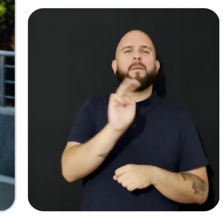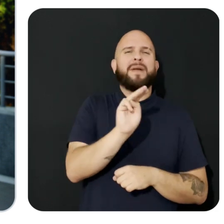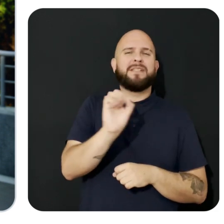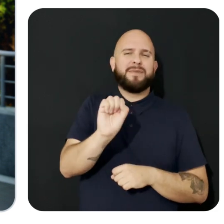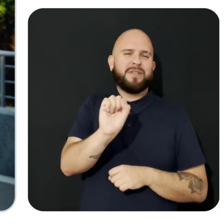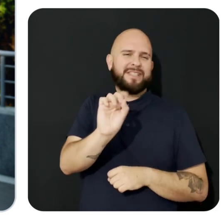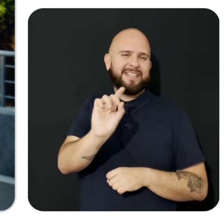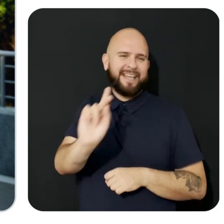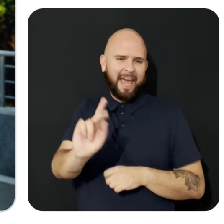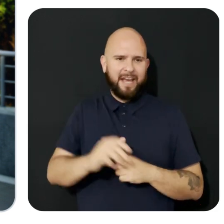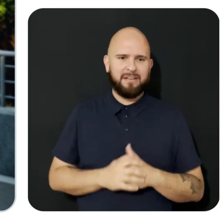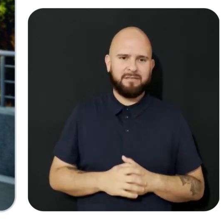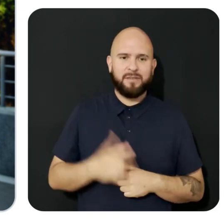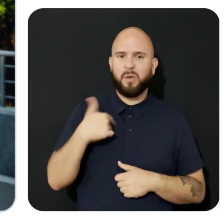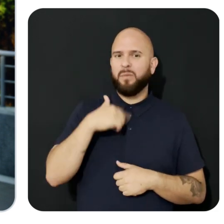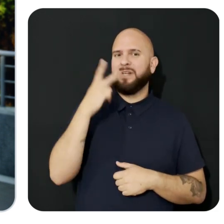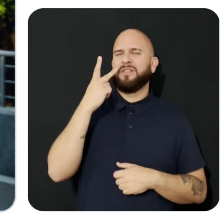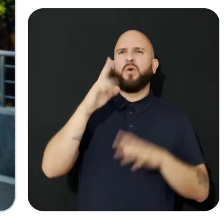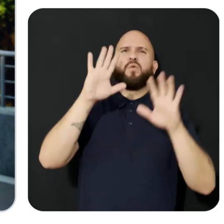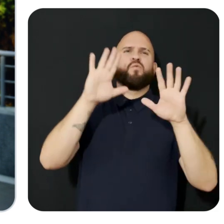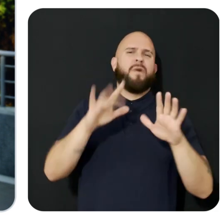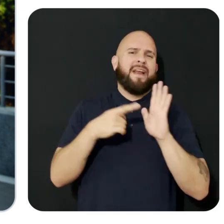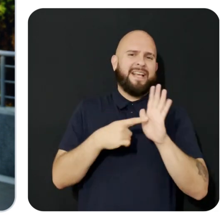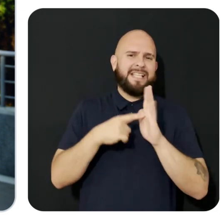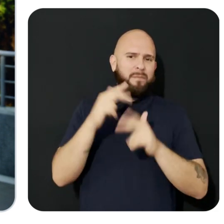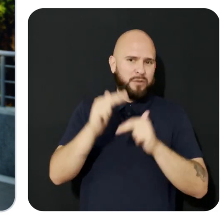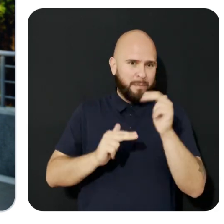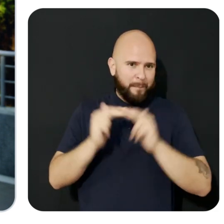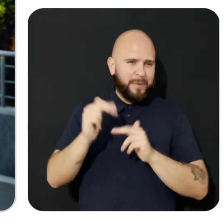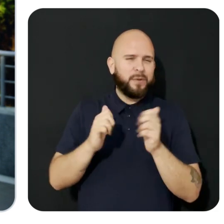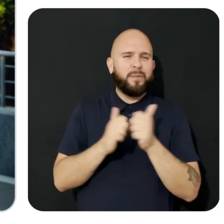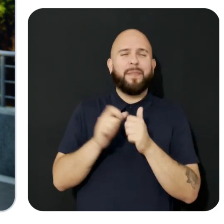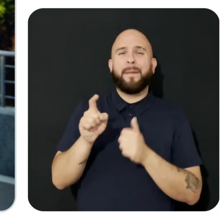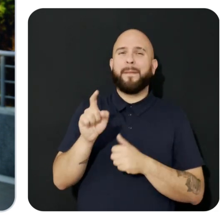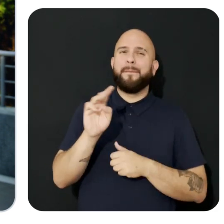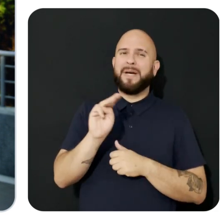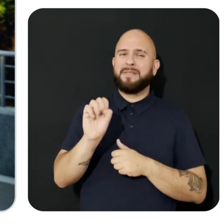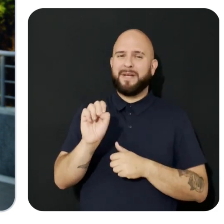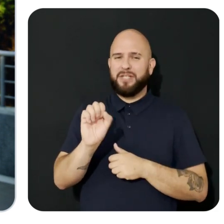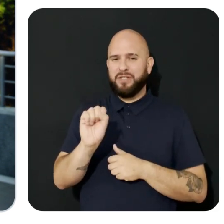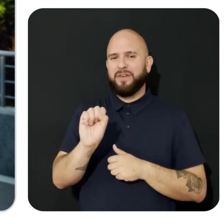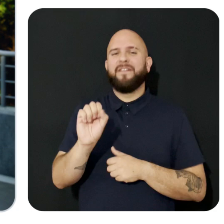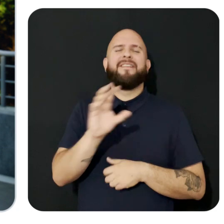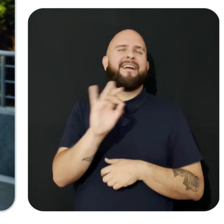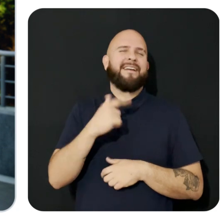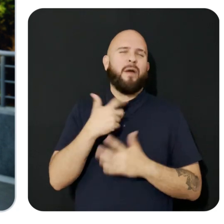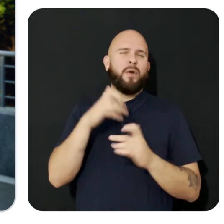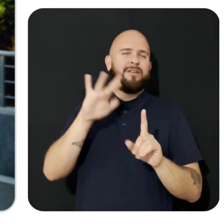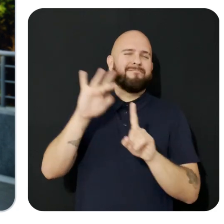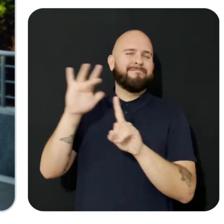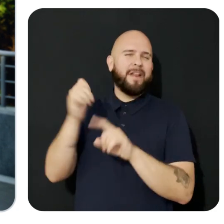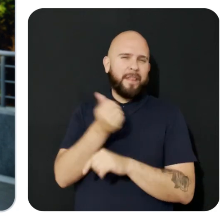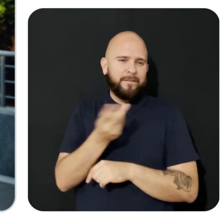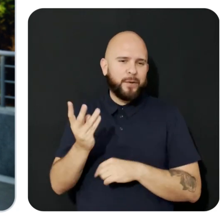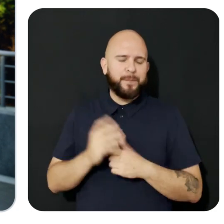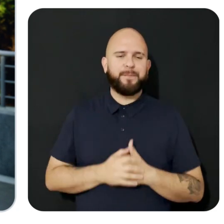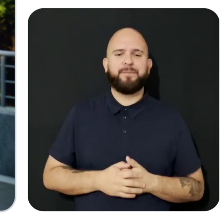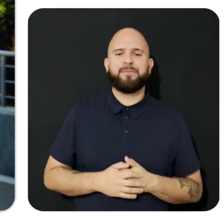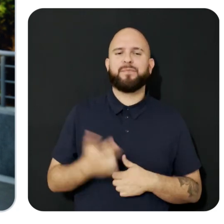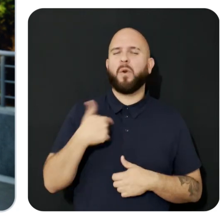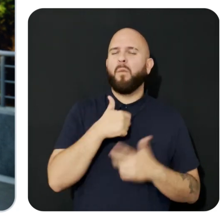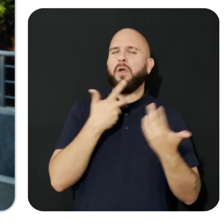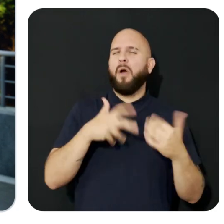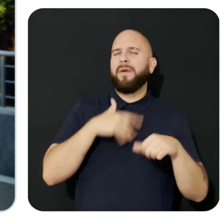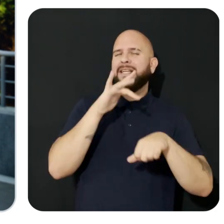of apps built with Meta Spatial SDK, and I want to highlight some of those key capabilities. We already touched on